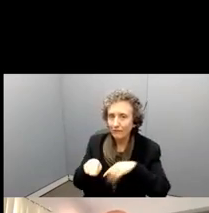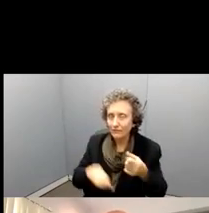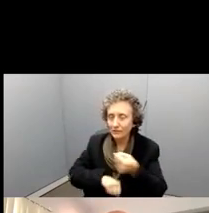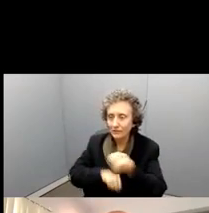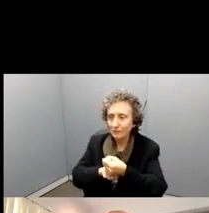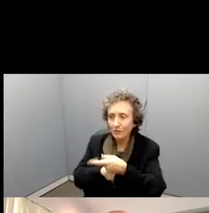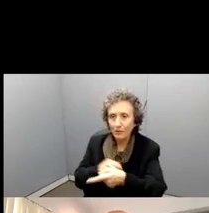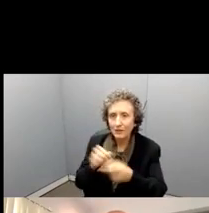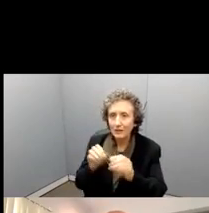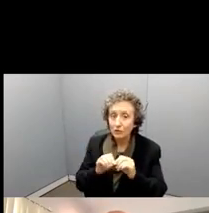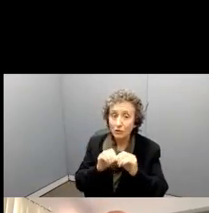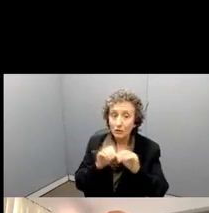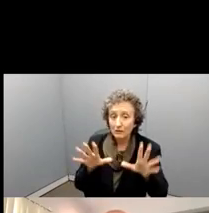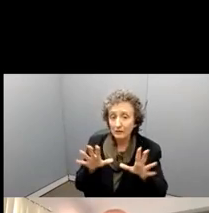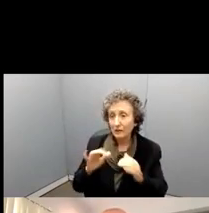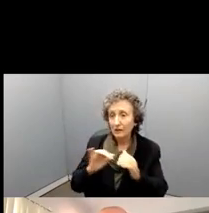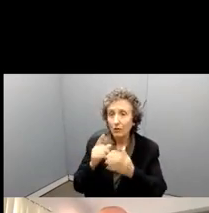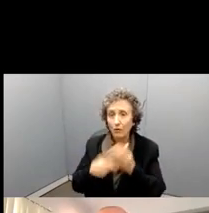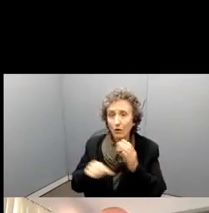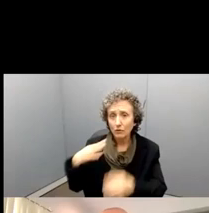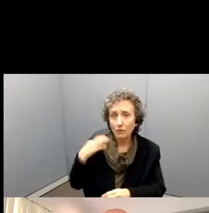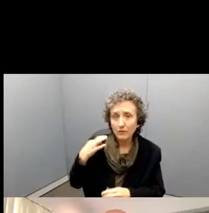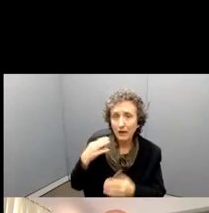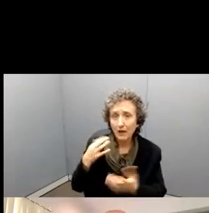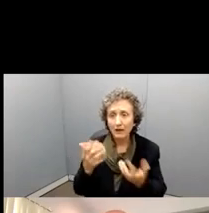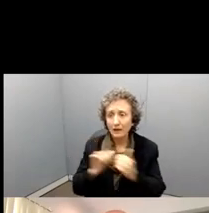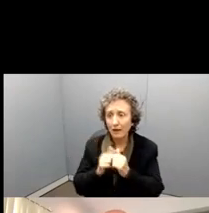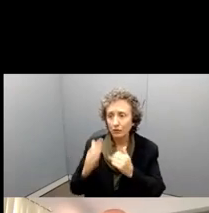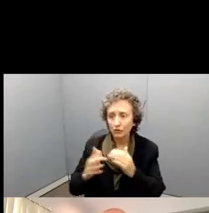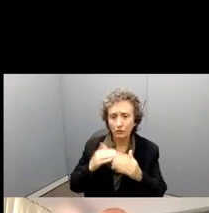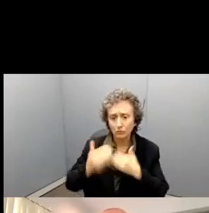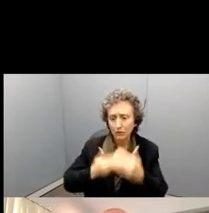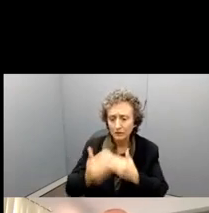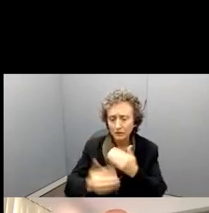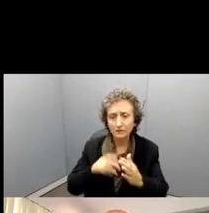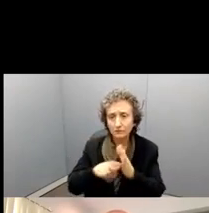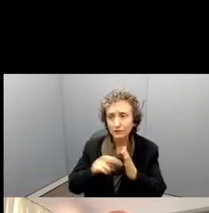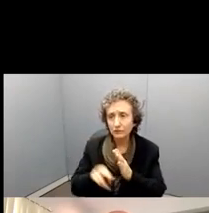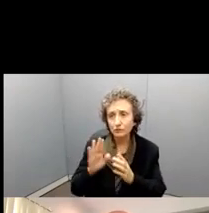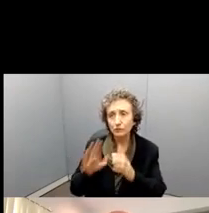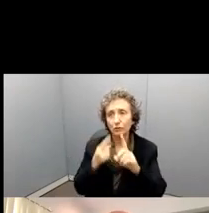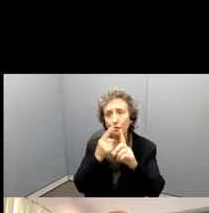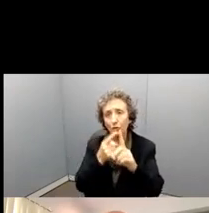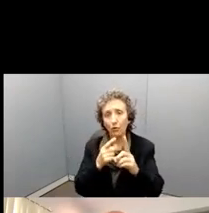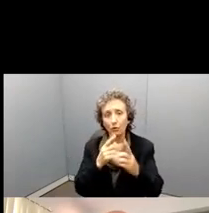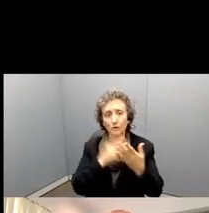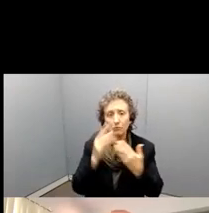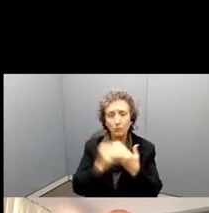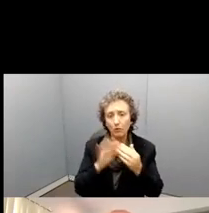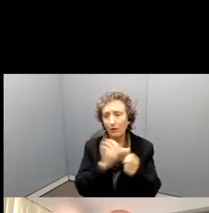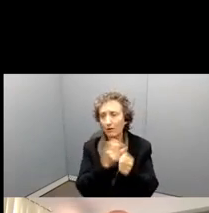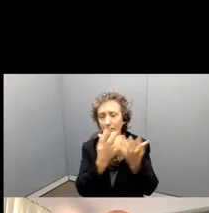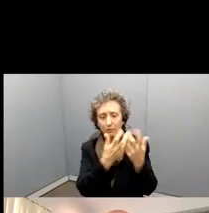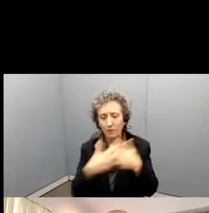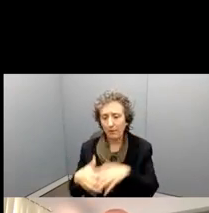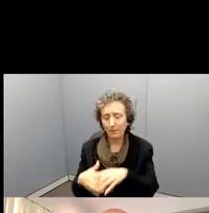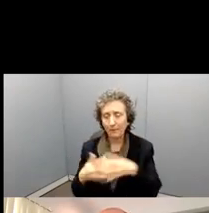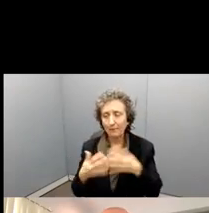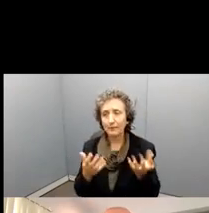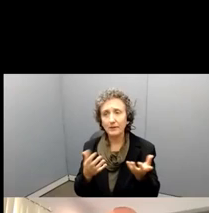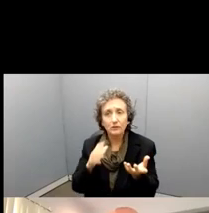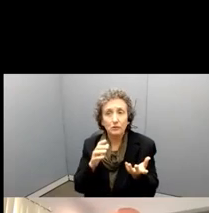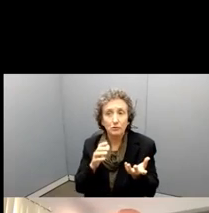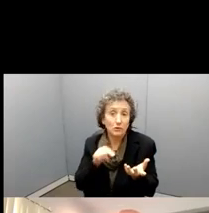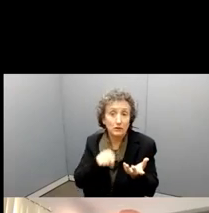to, and, and, and how your, your research fits with the, and the goals of the program, and things of that nature, and can attend, and attest to how